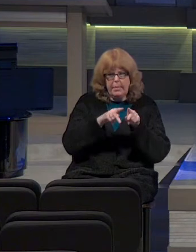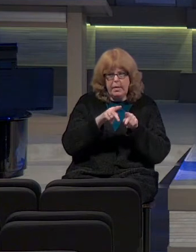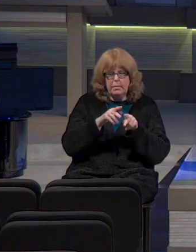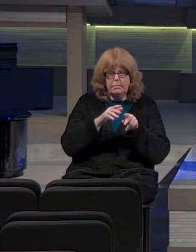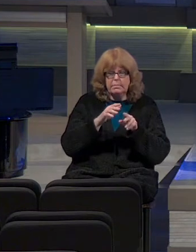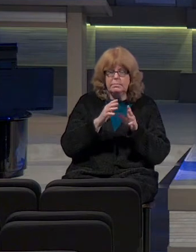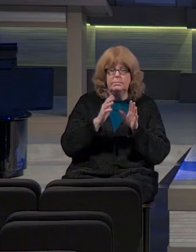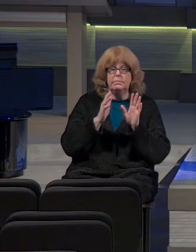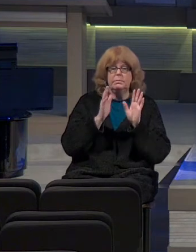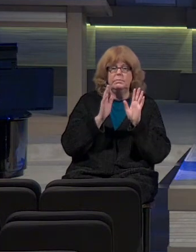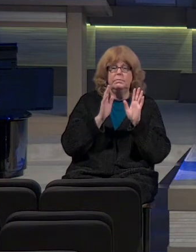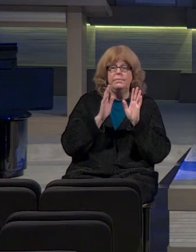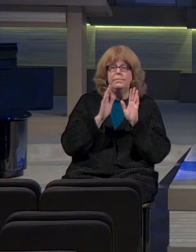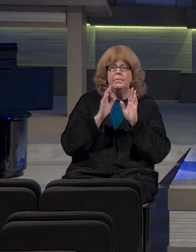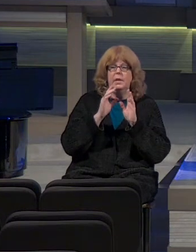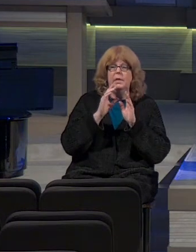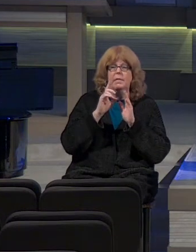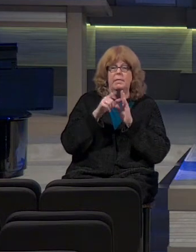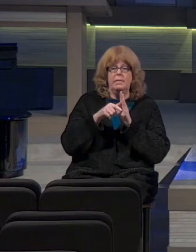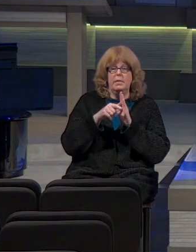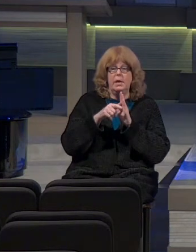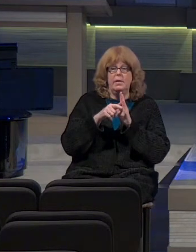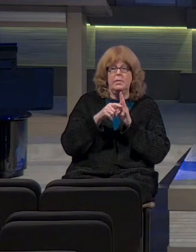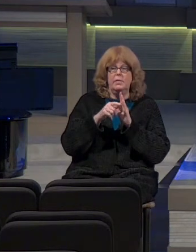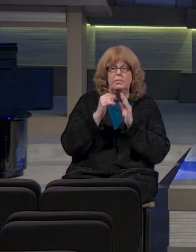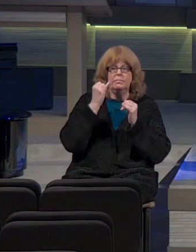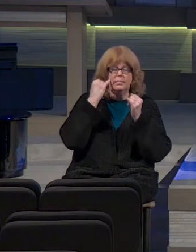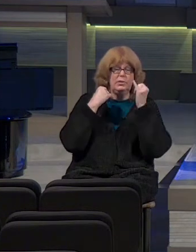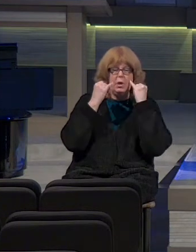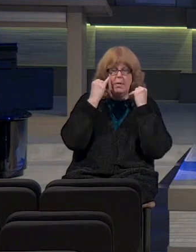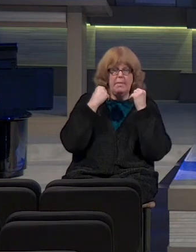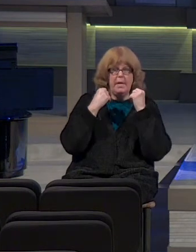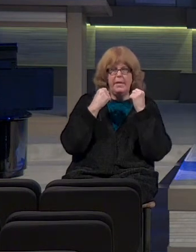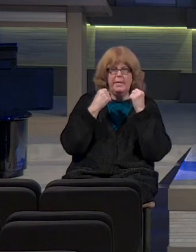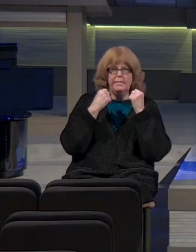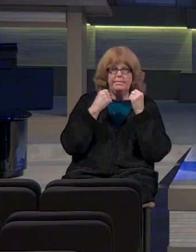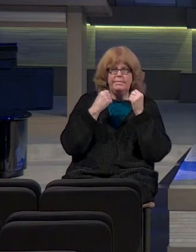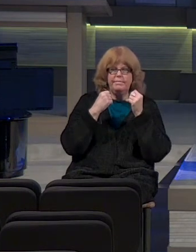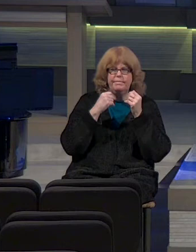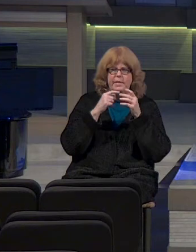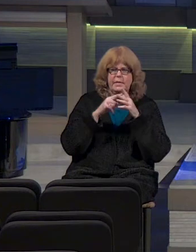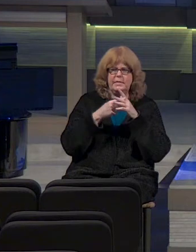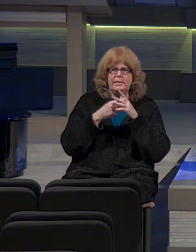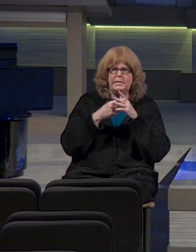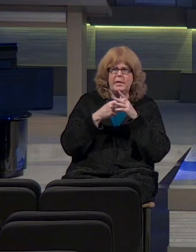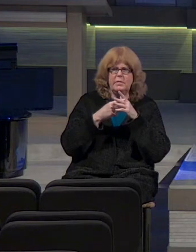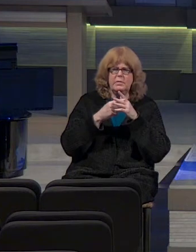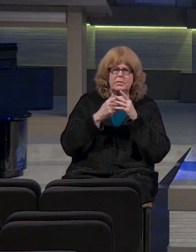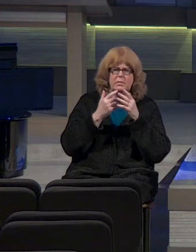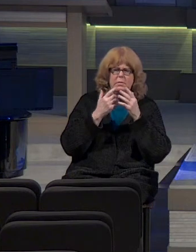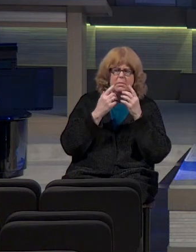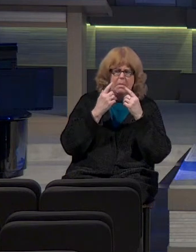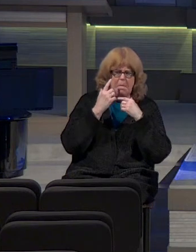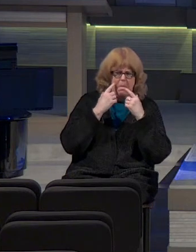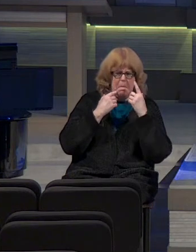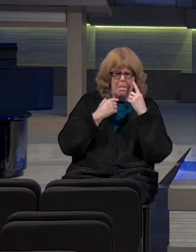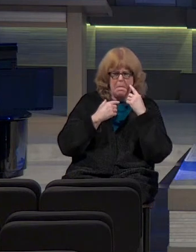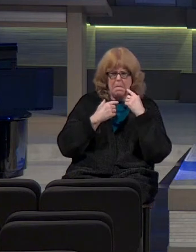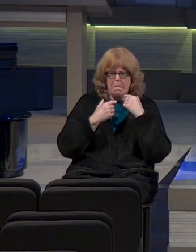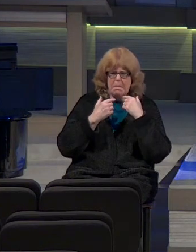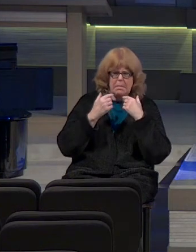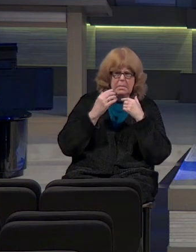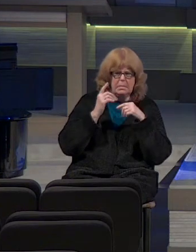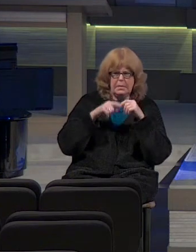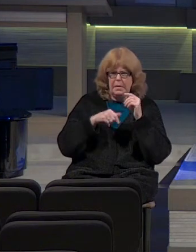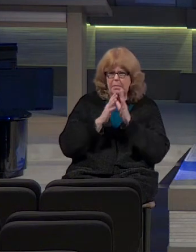almost immediately after that, he breaks into some sort of a quasi-intercessory lament. It's a fascinating thing.